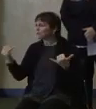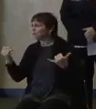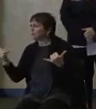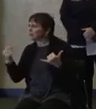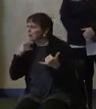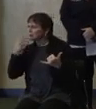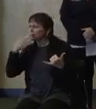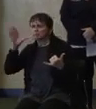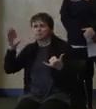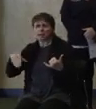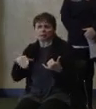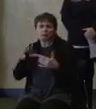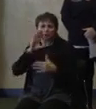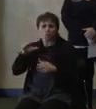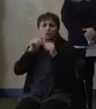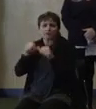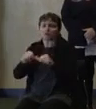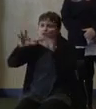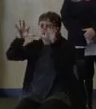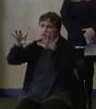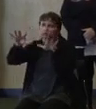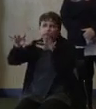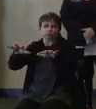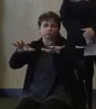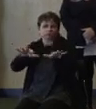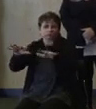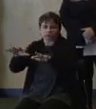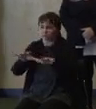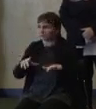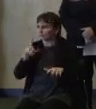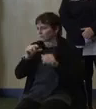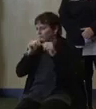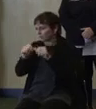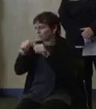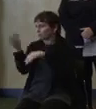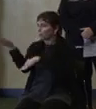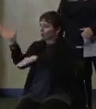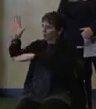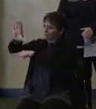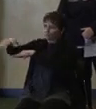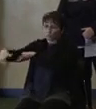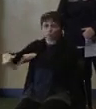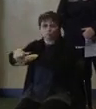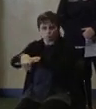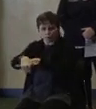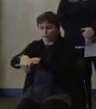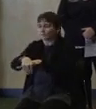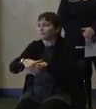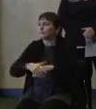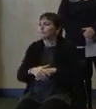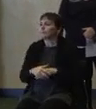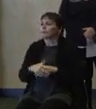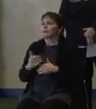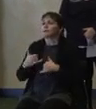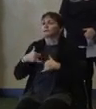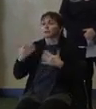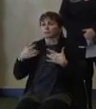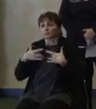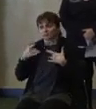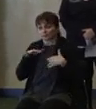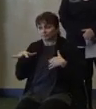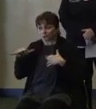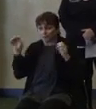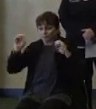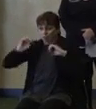see precipitation across the state for the better part of today and into the evening. The state of emergency remains in effect, and I